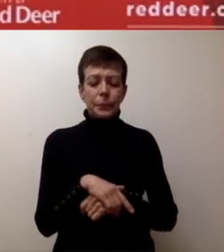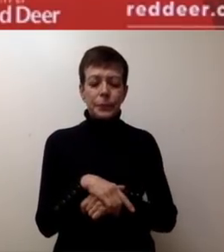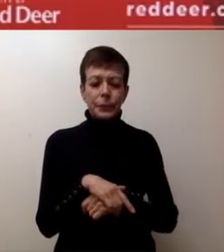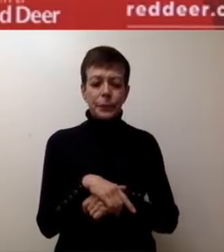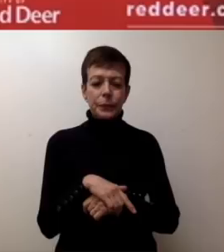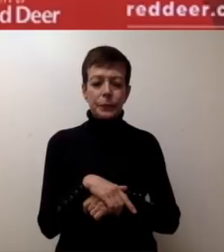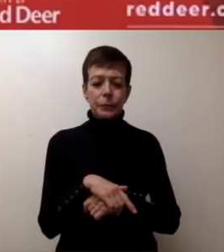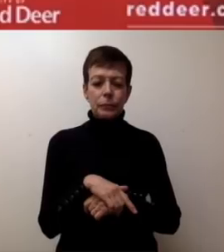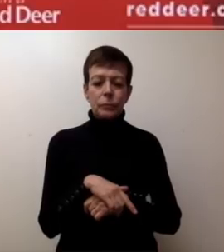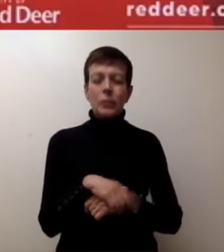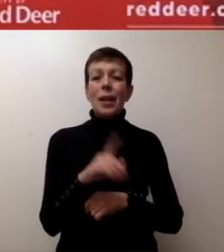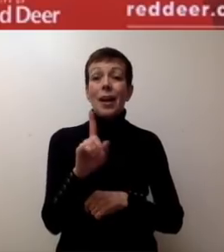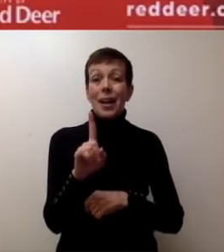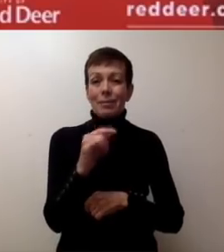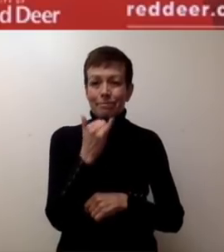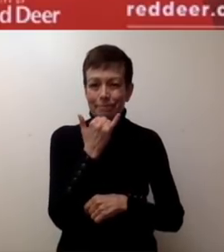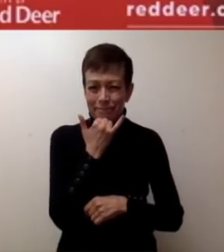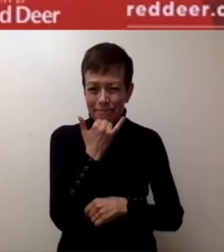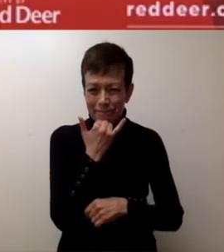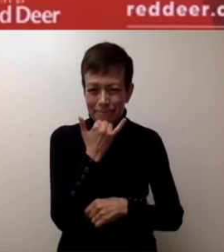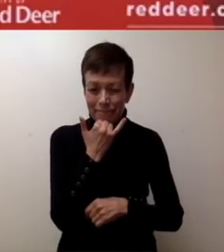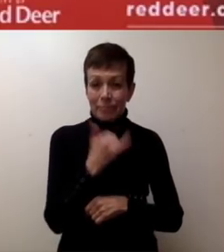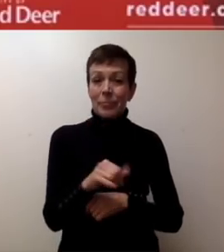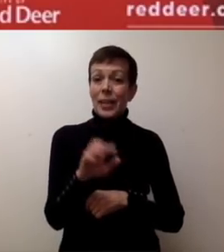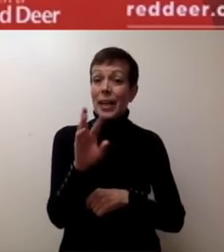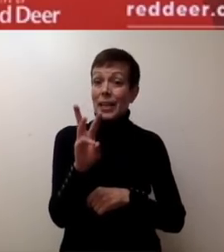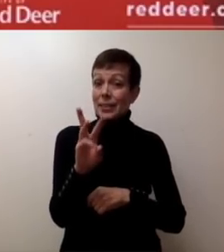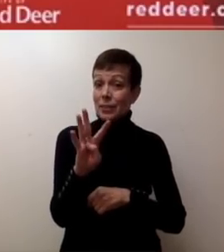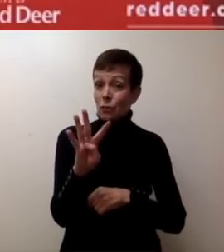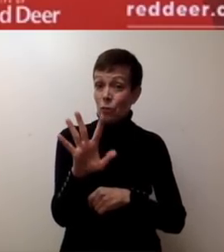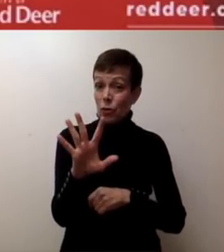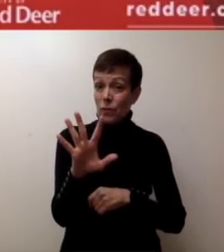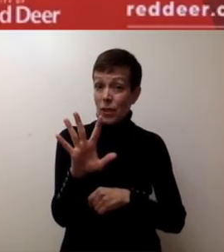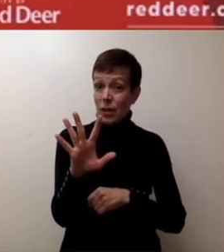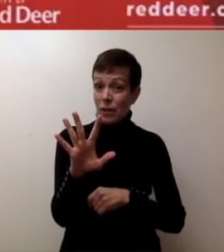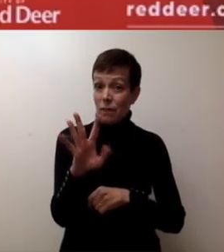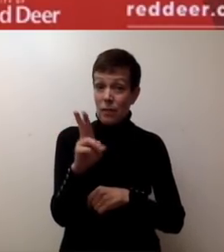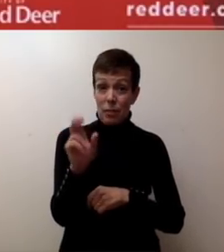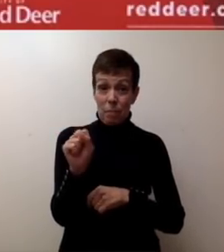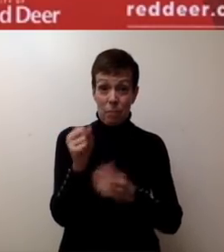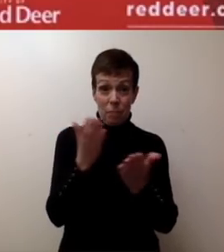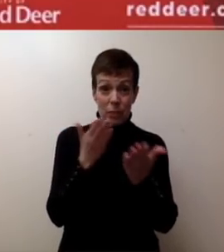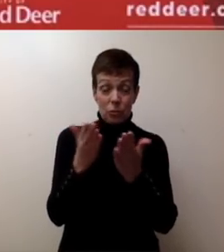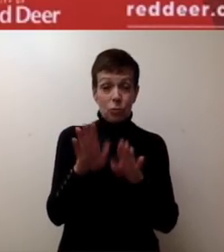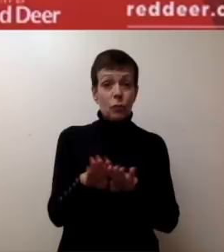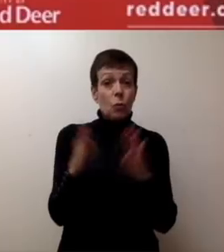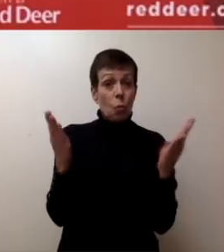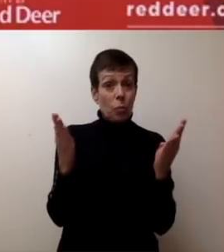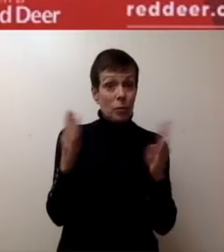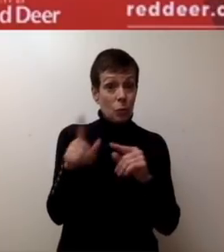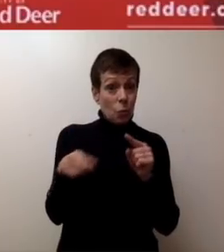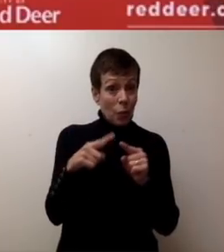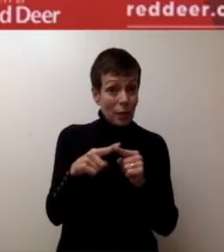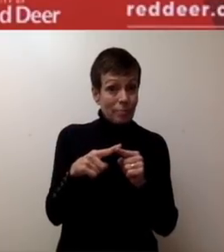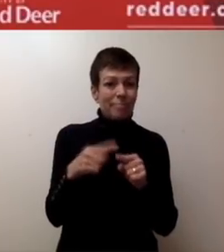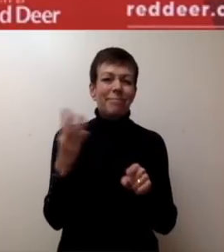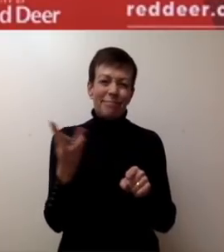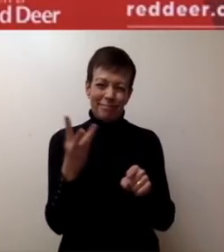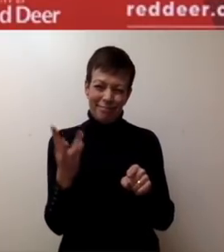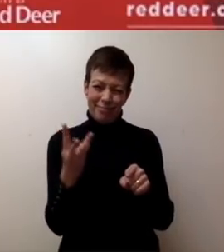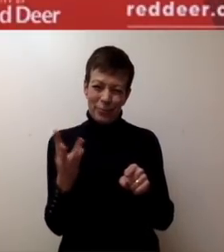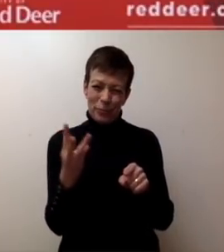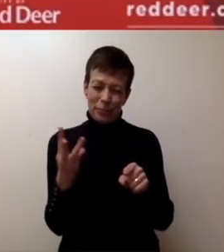Just one correction. The 6.45 service will begin on Wednesday. My apologies. The